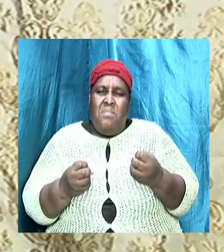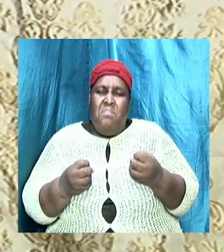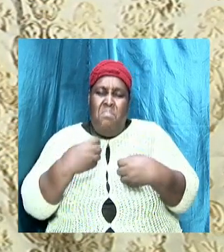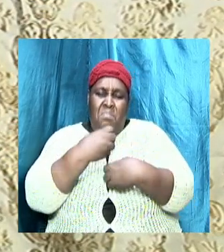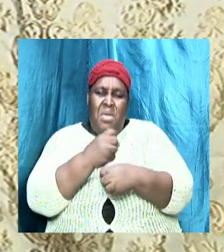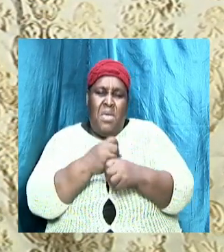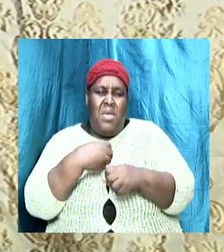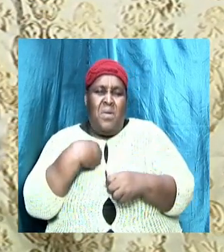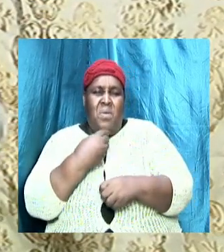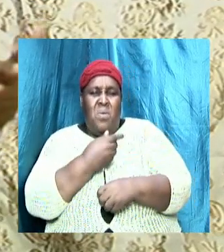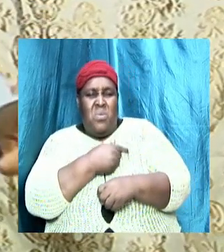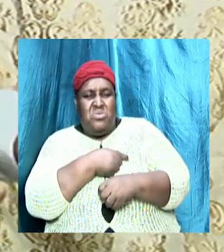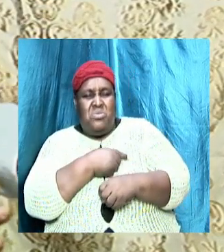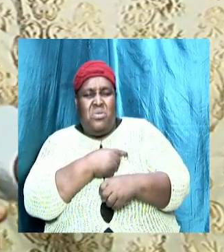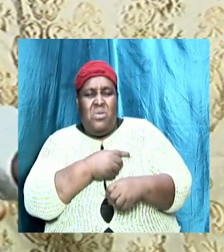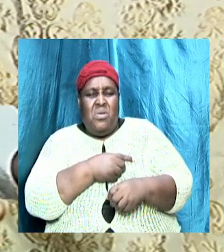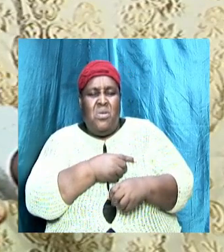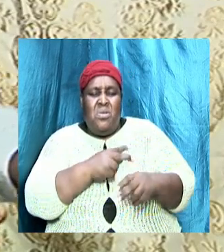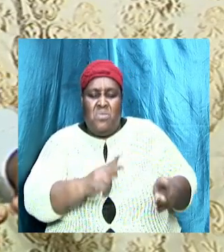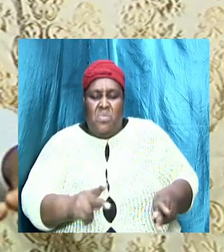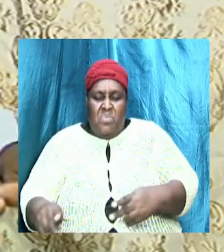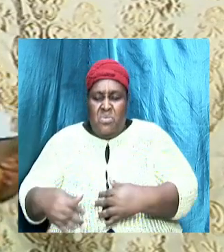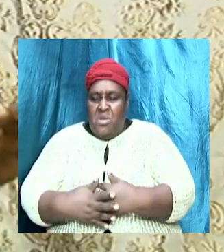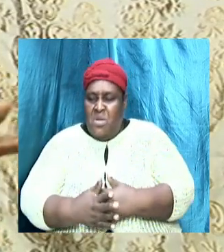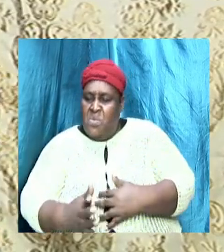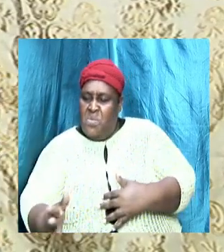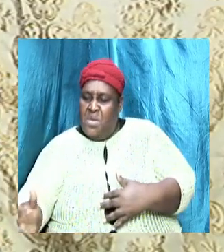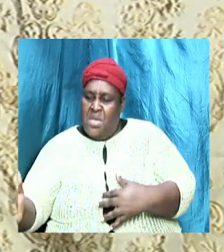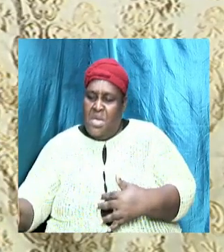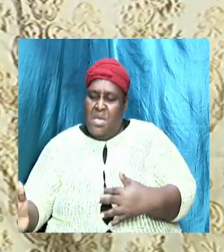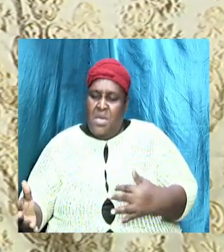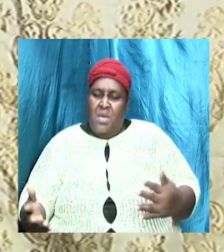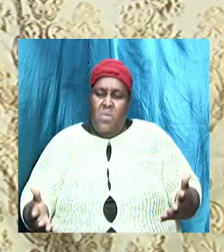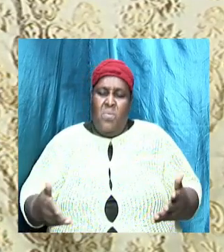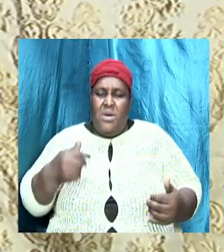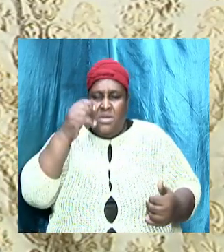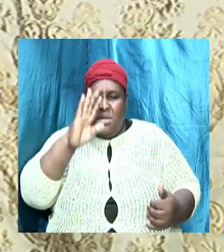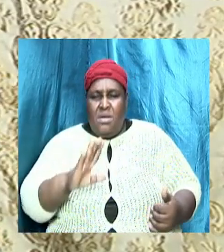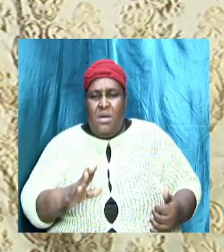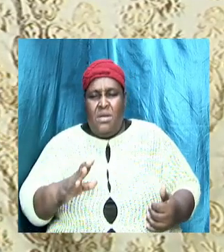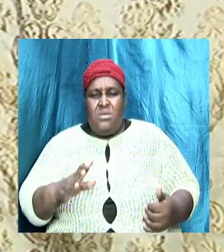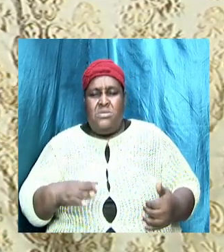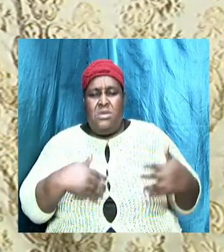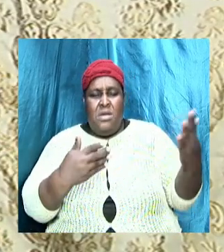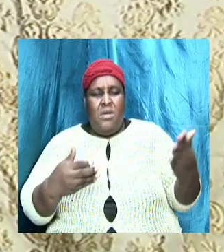to put away what God has brought us into